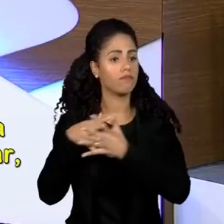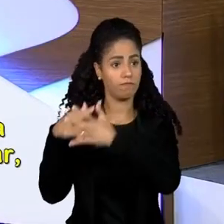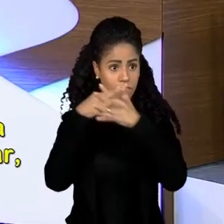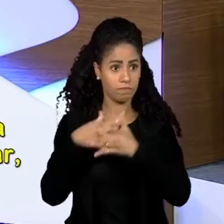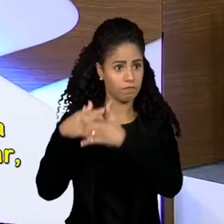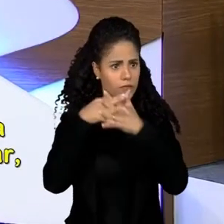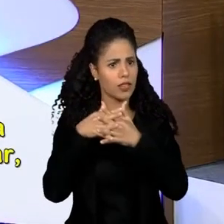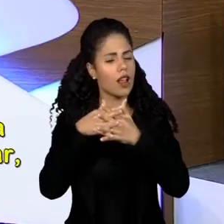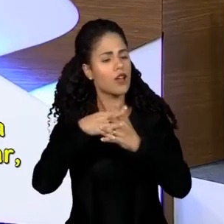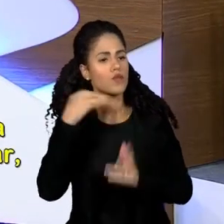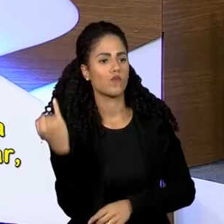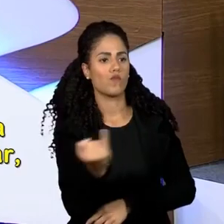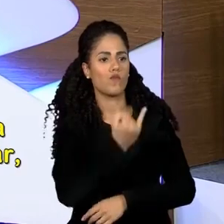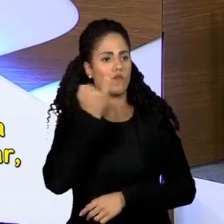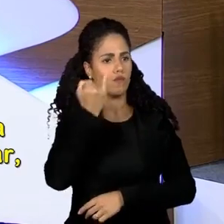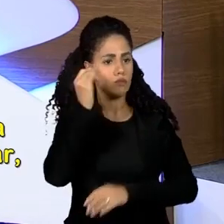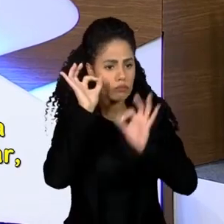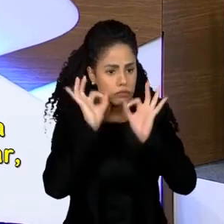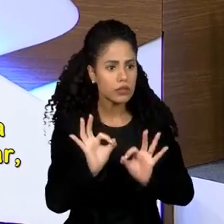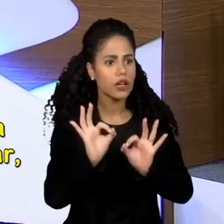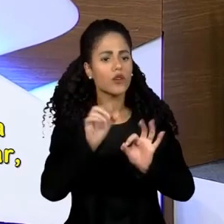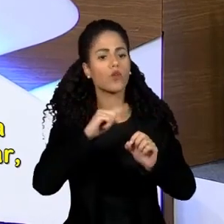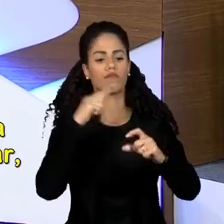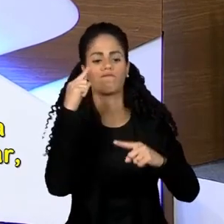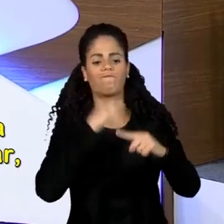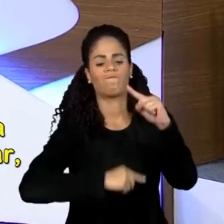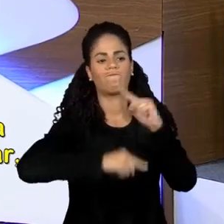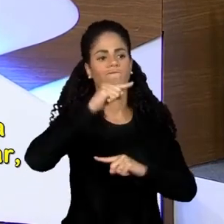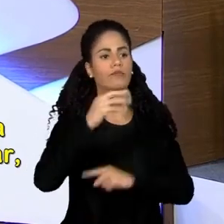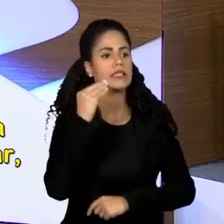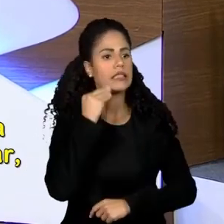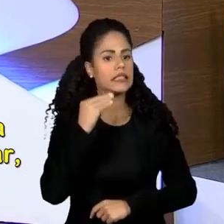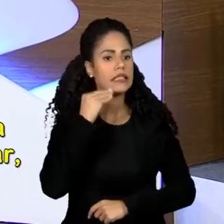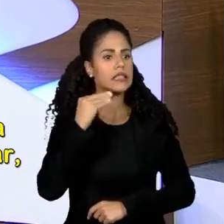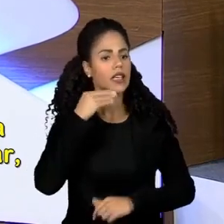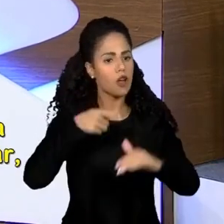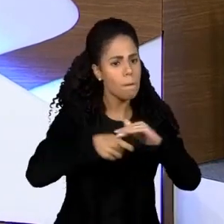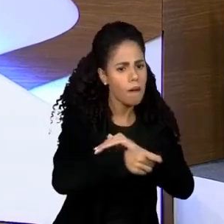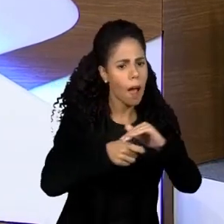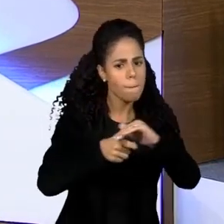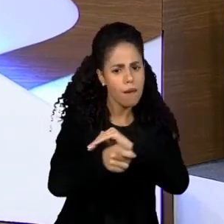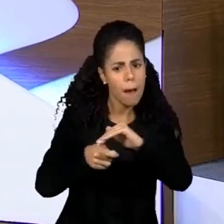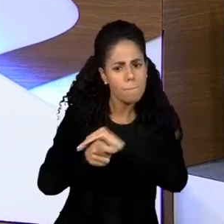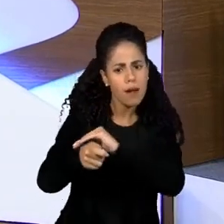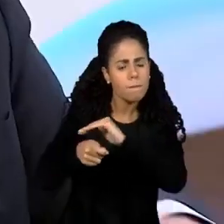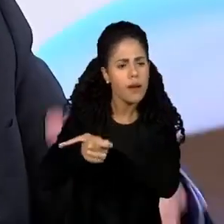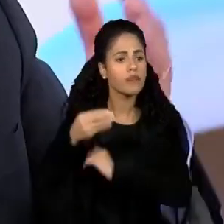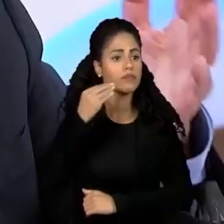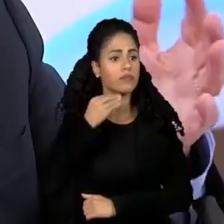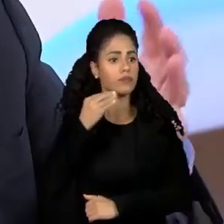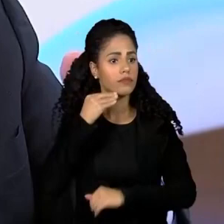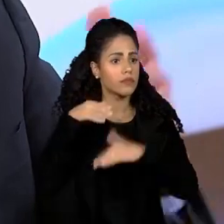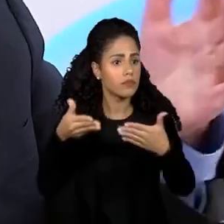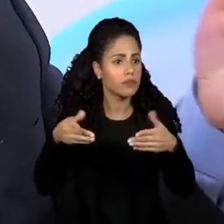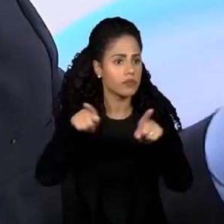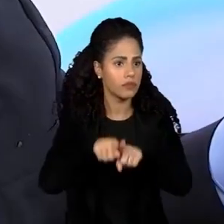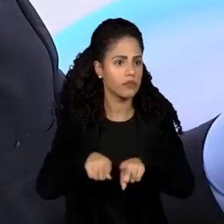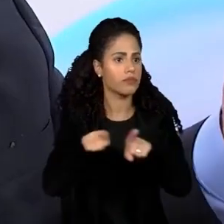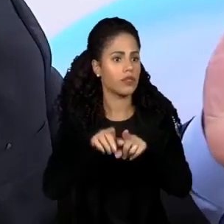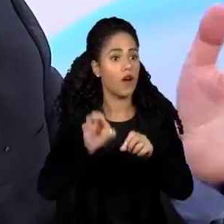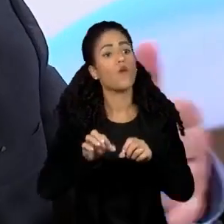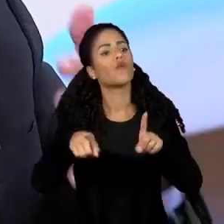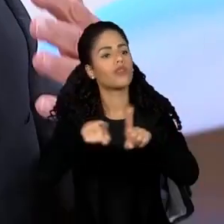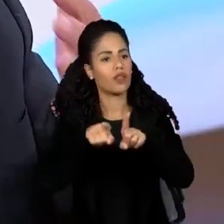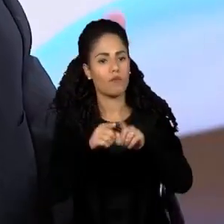how important it was for success to build walls, to become a monopolist. And Bill Gates made some